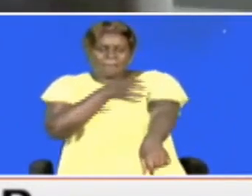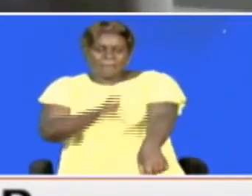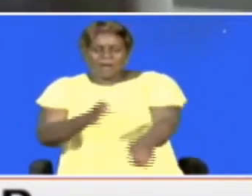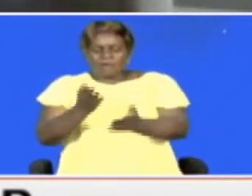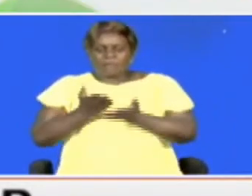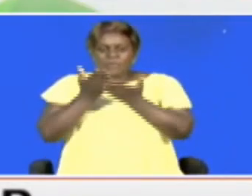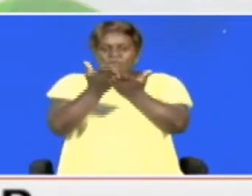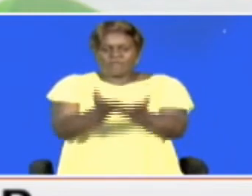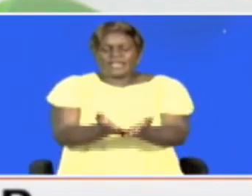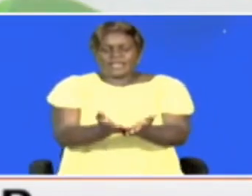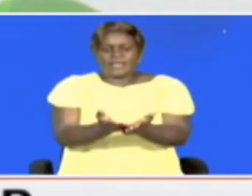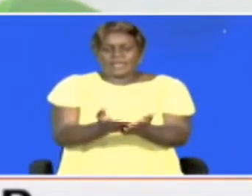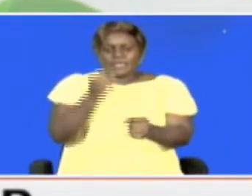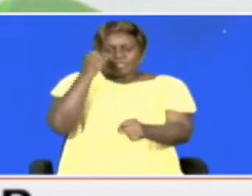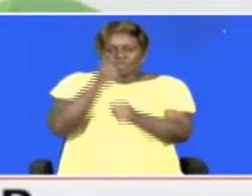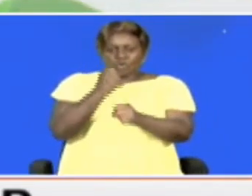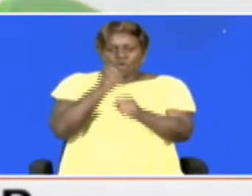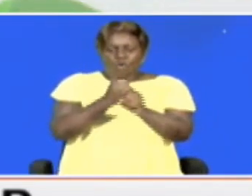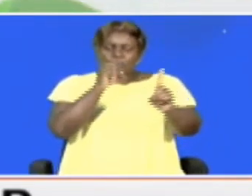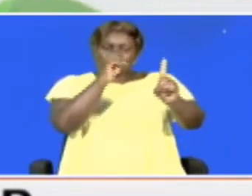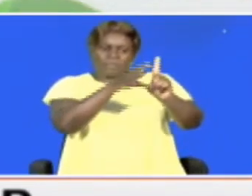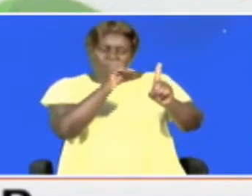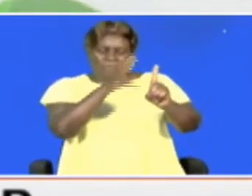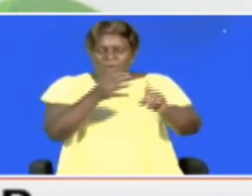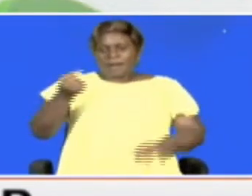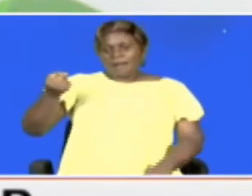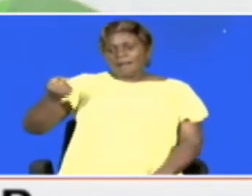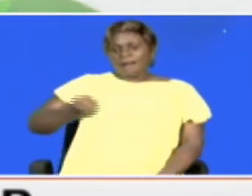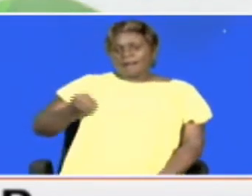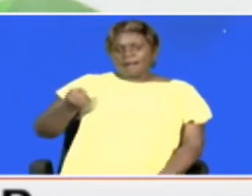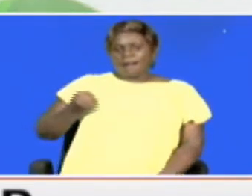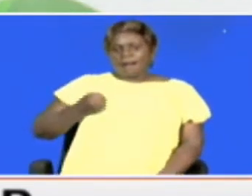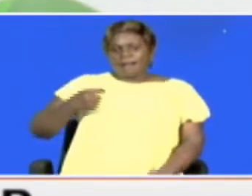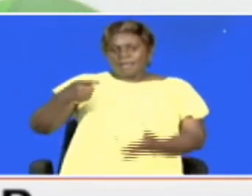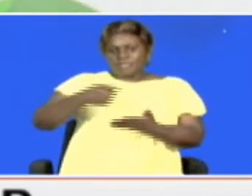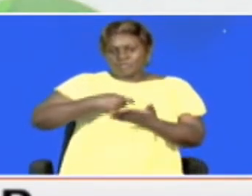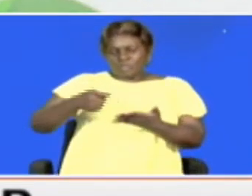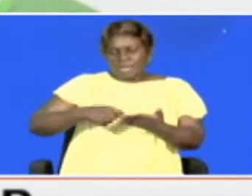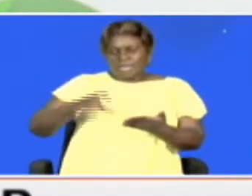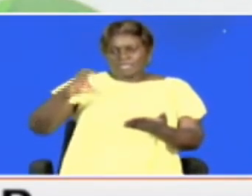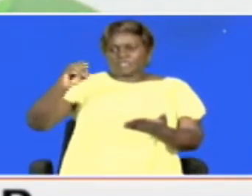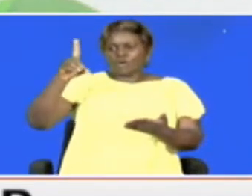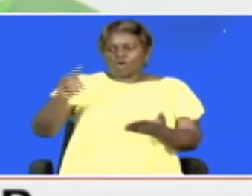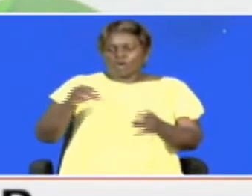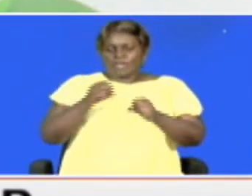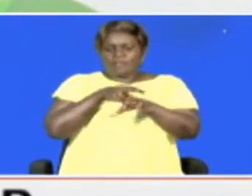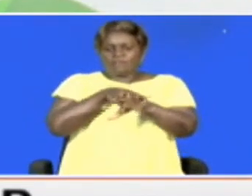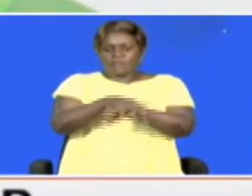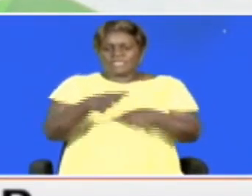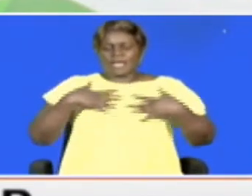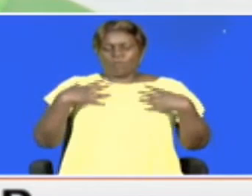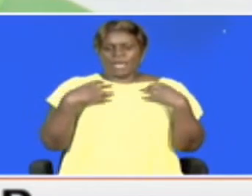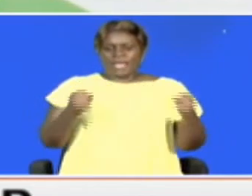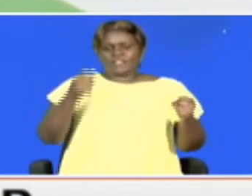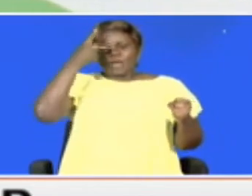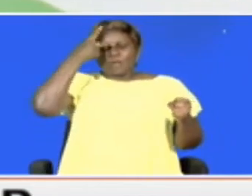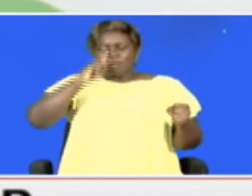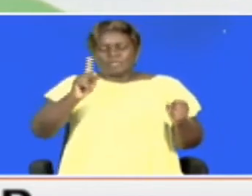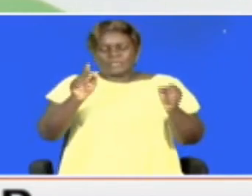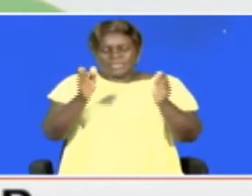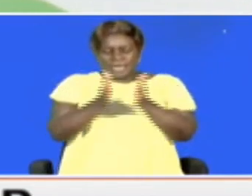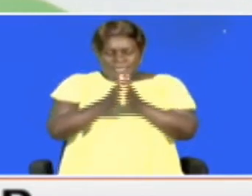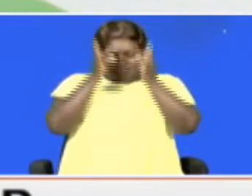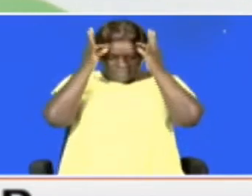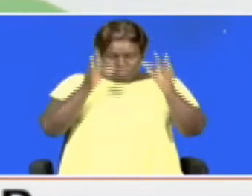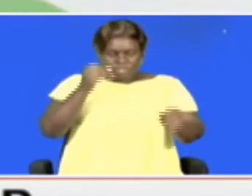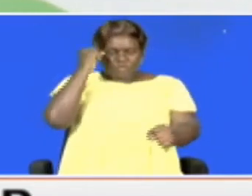provide career mentorship for the girls to write the code that influences our health policy and decisions are